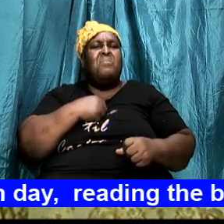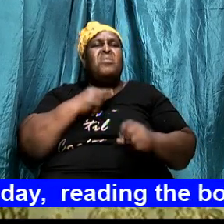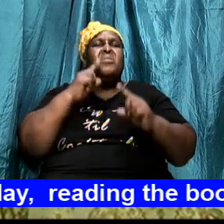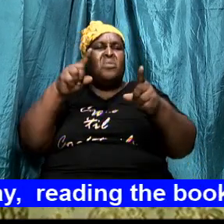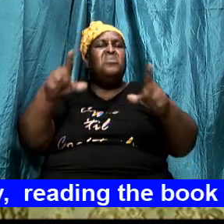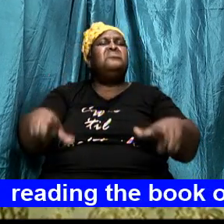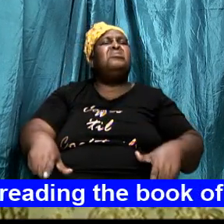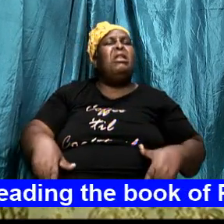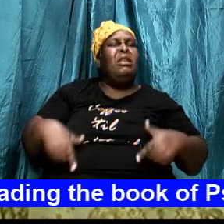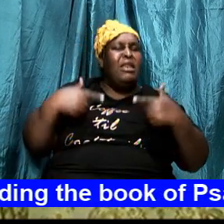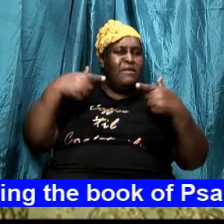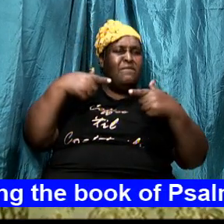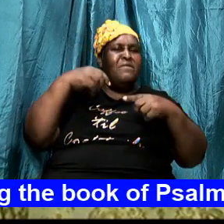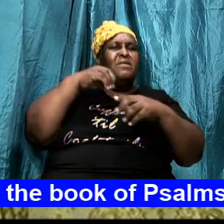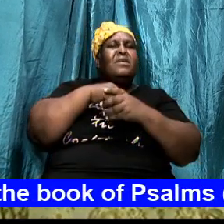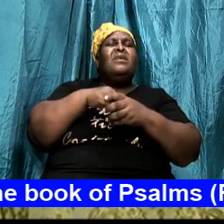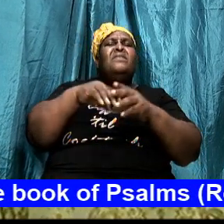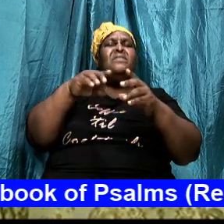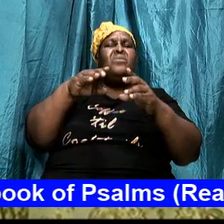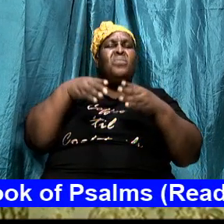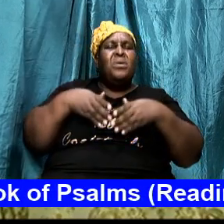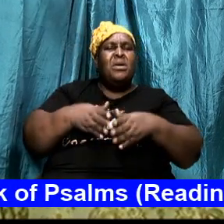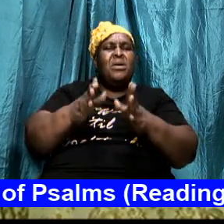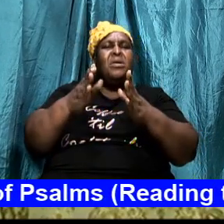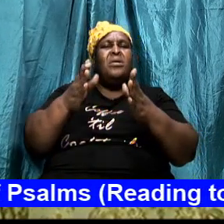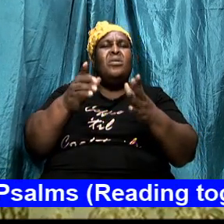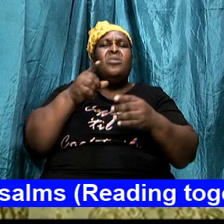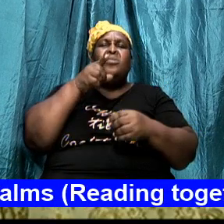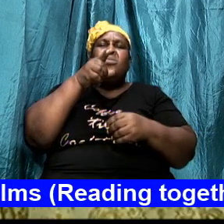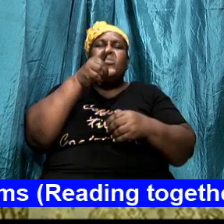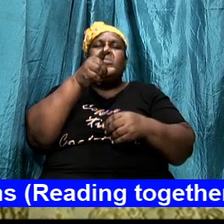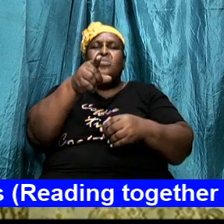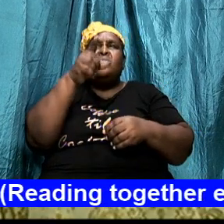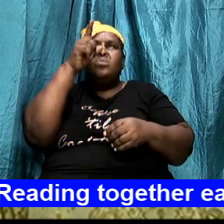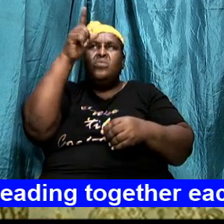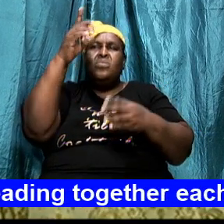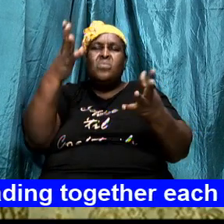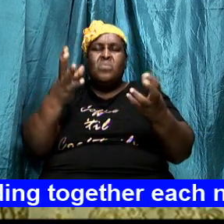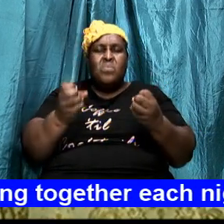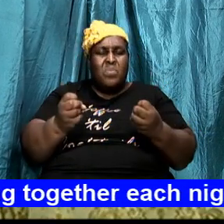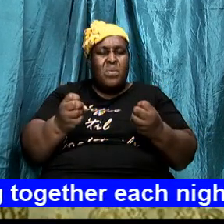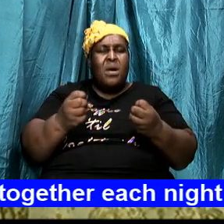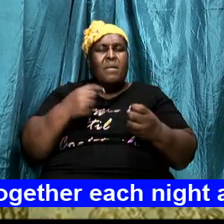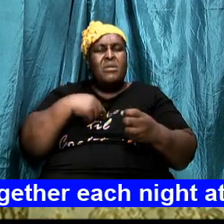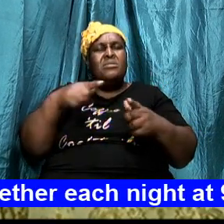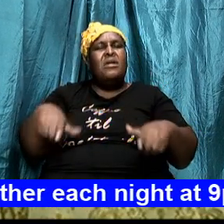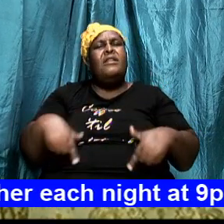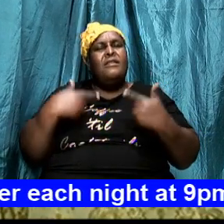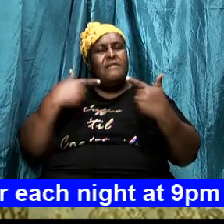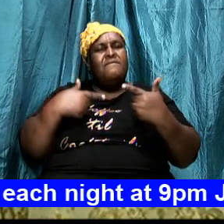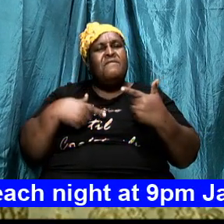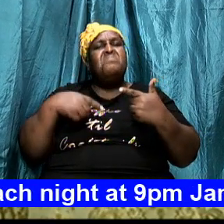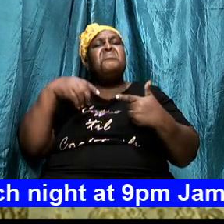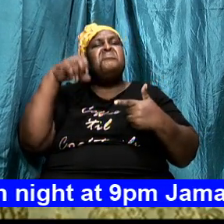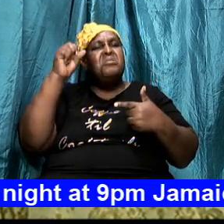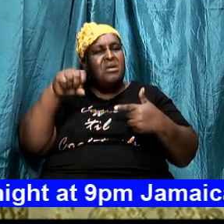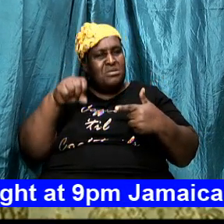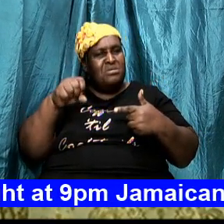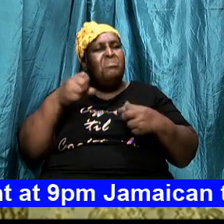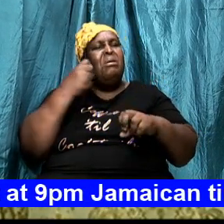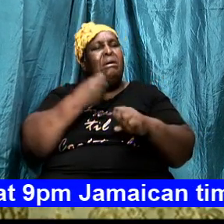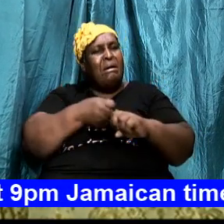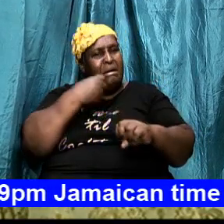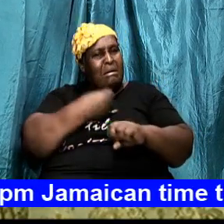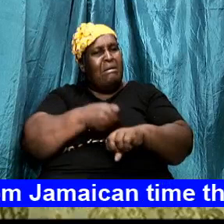walk in the ways of this new man yes it is going to be challenging at times